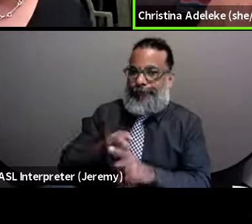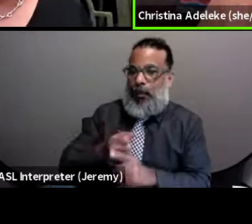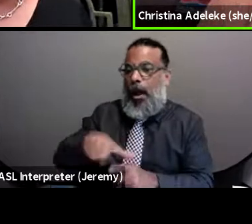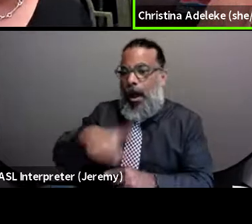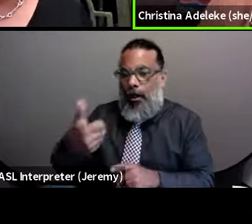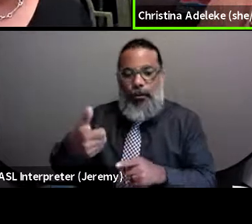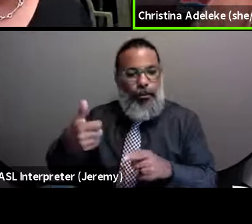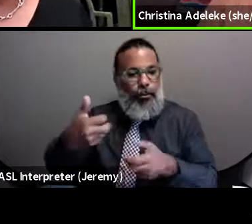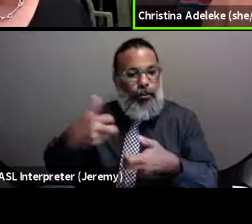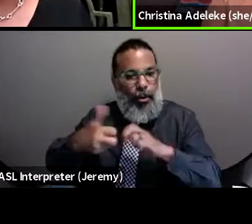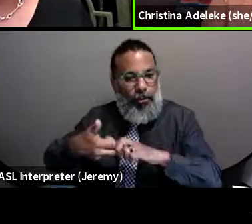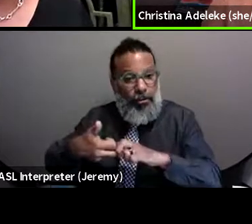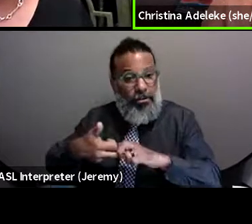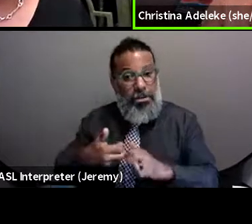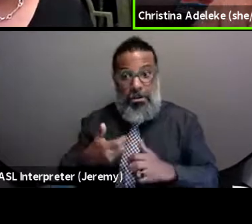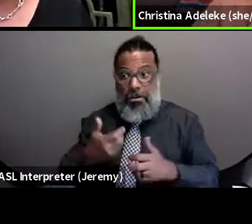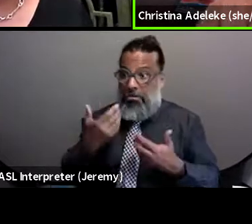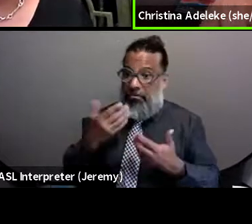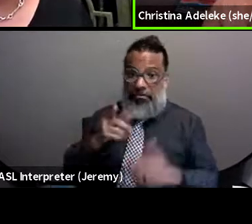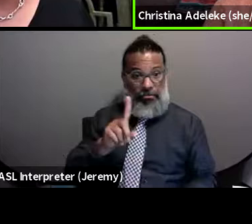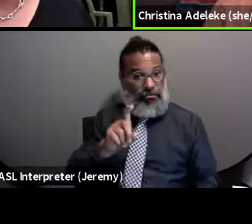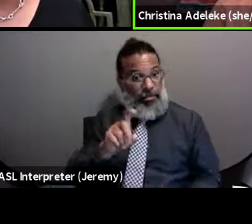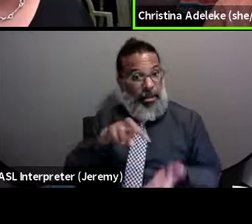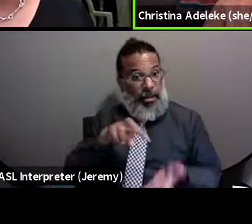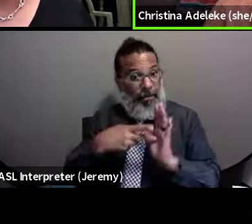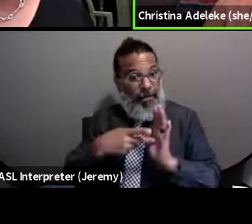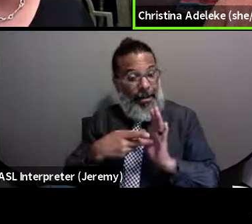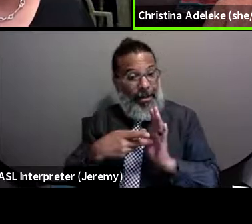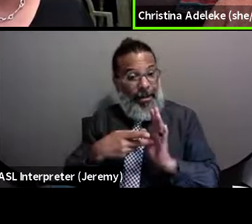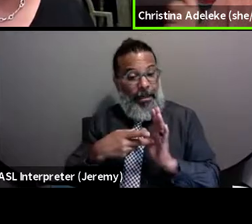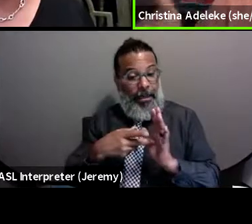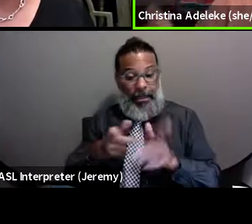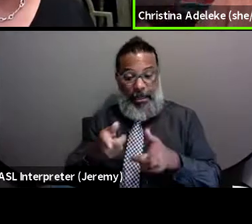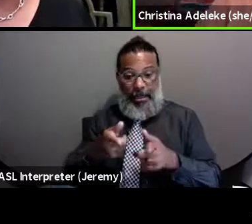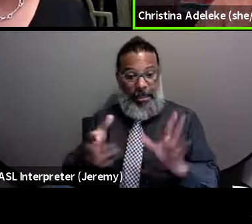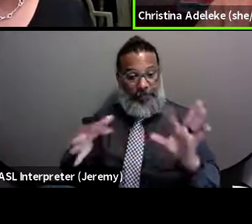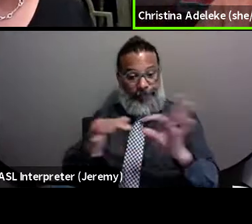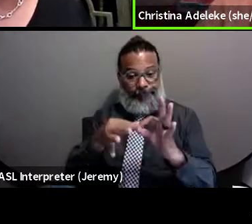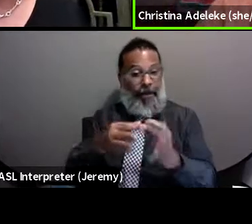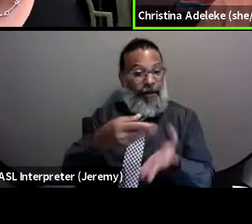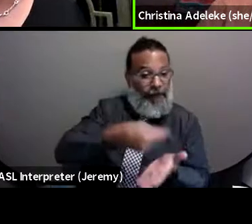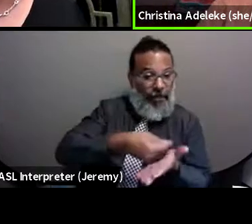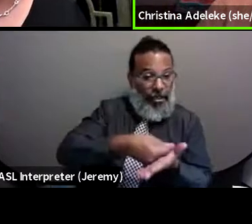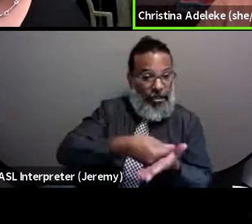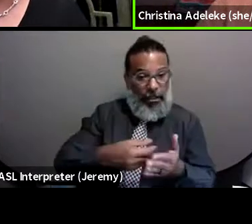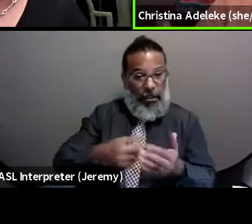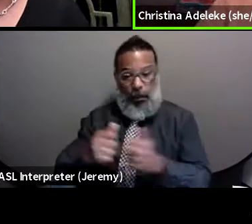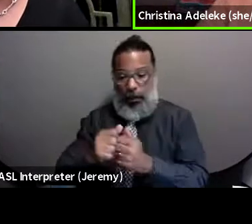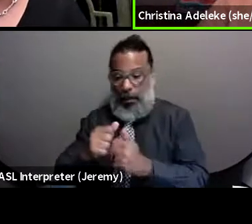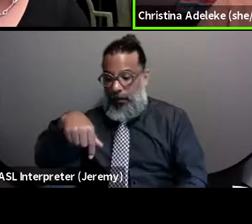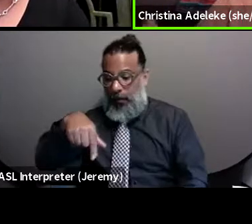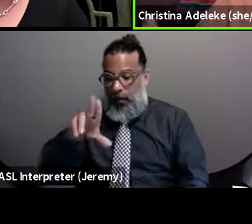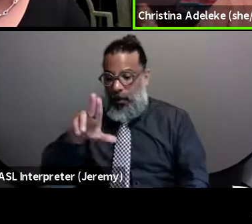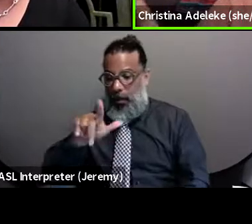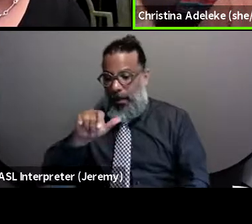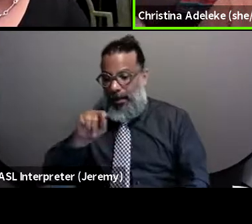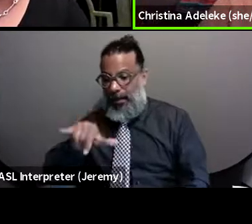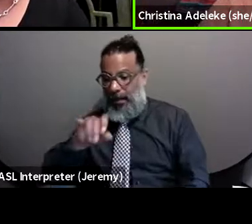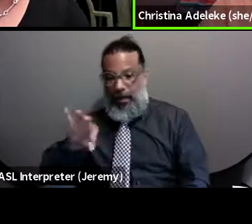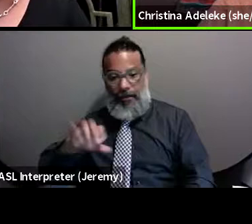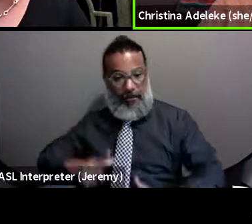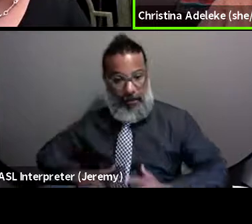that looks like tying funding to, you know, quality of life outcomes in addition to